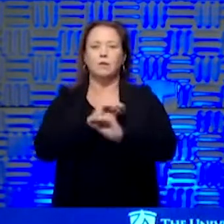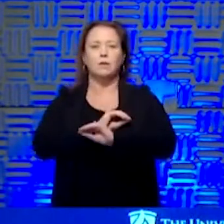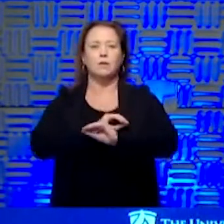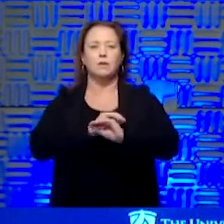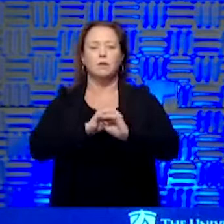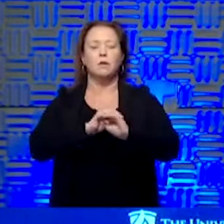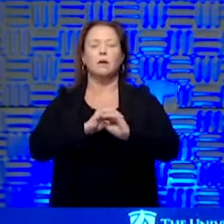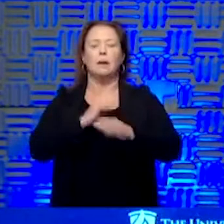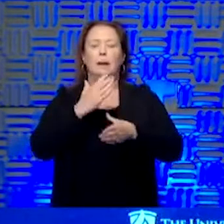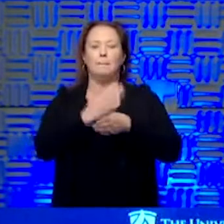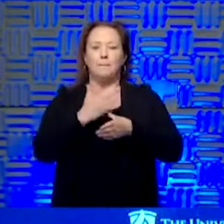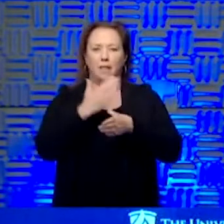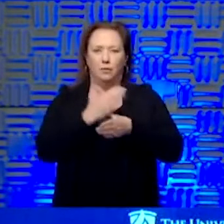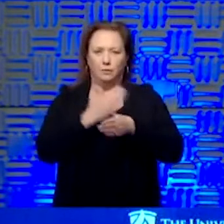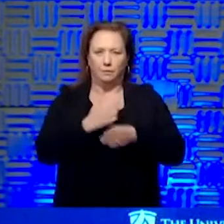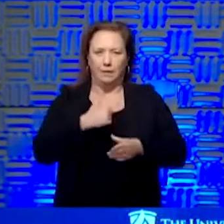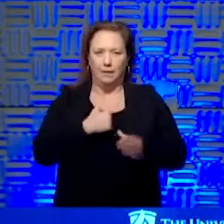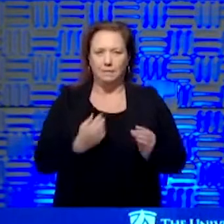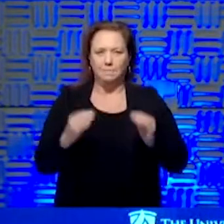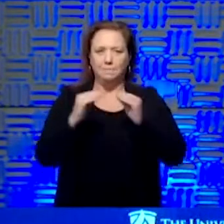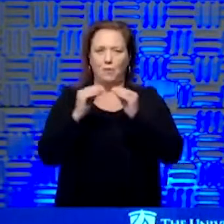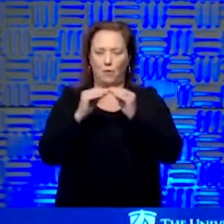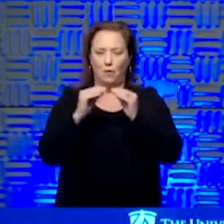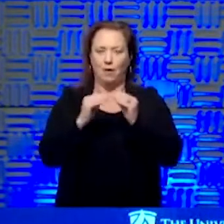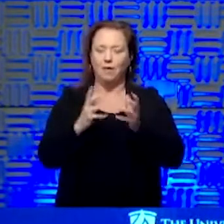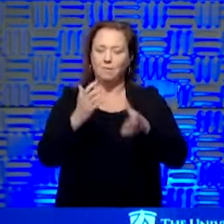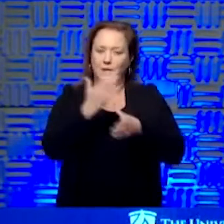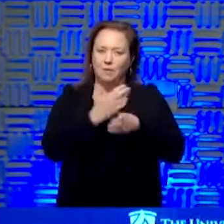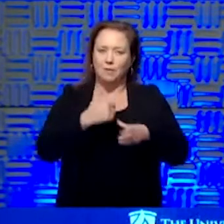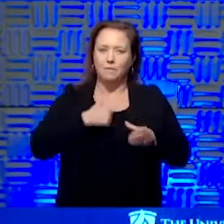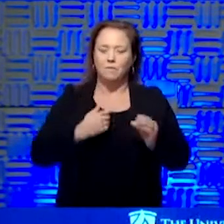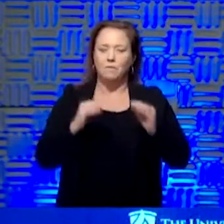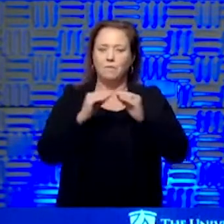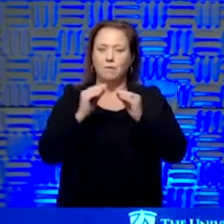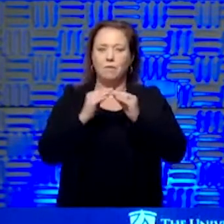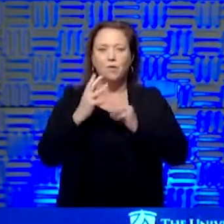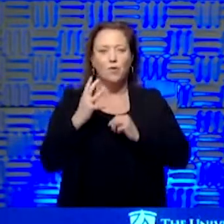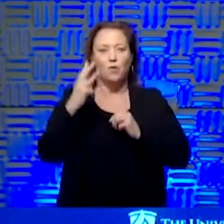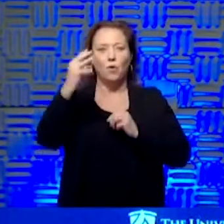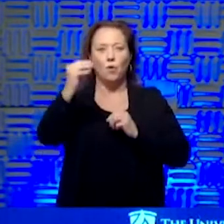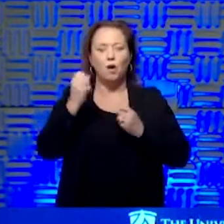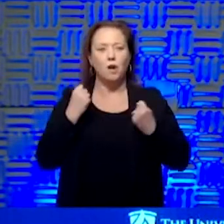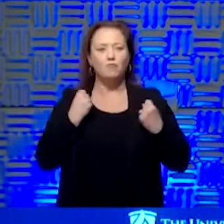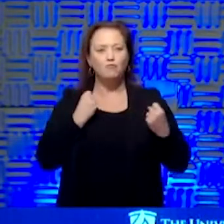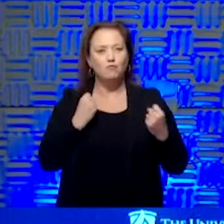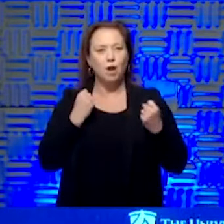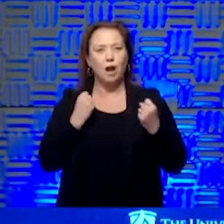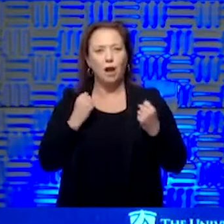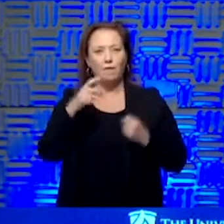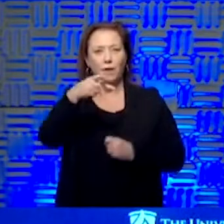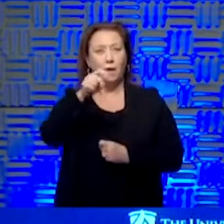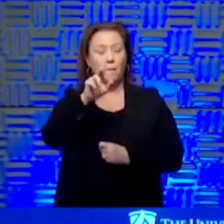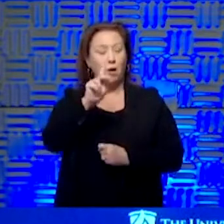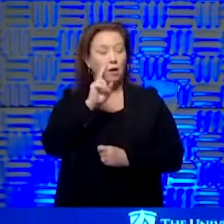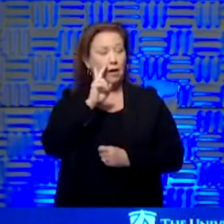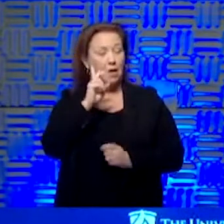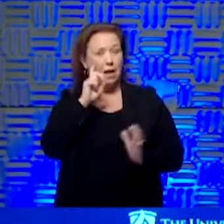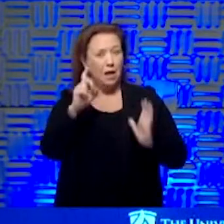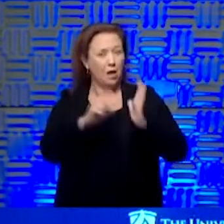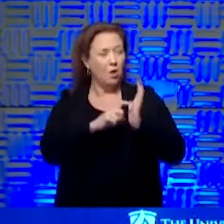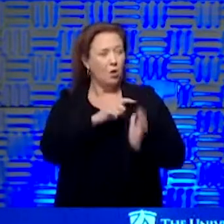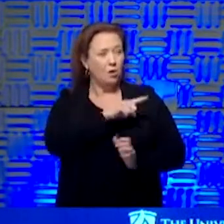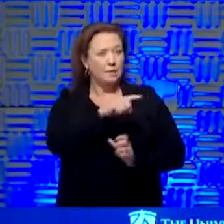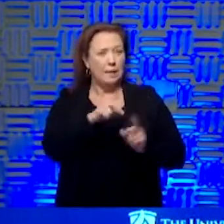bugs me more, no pun intended. Nothing bugs me more than to go out and drive around one of the parks and seeing